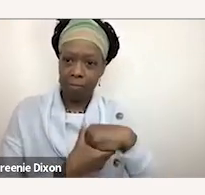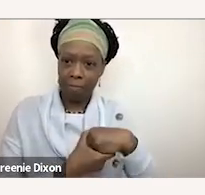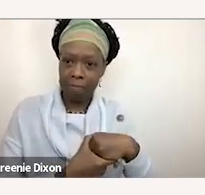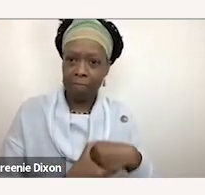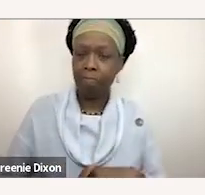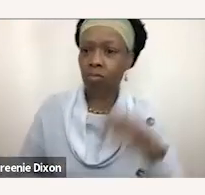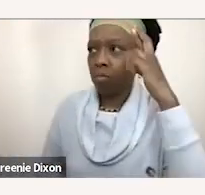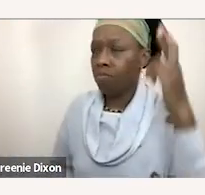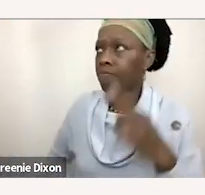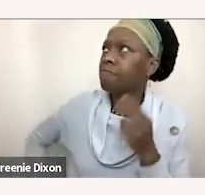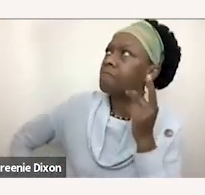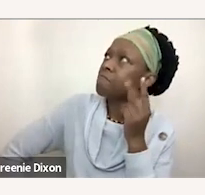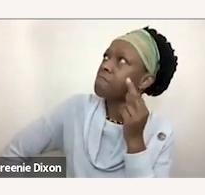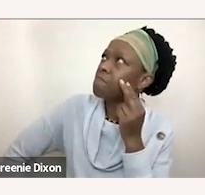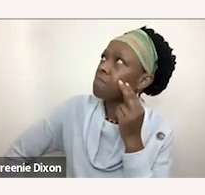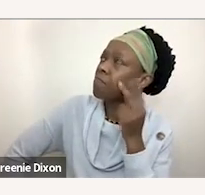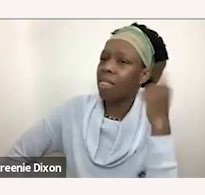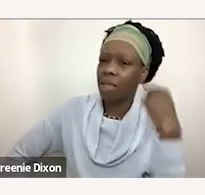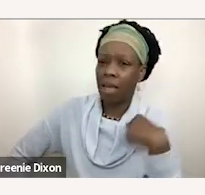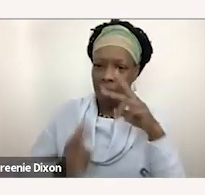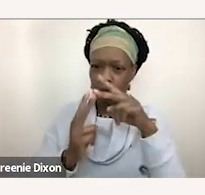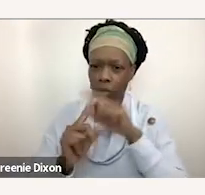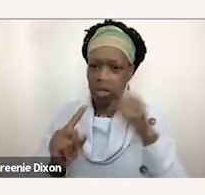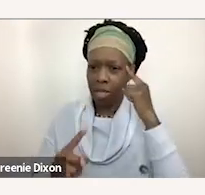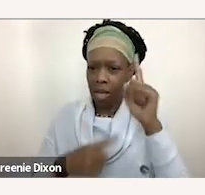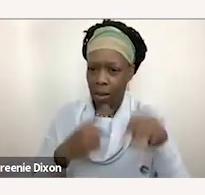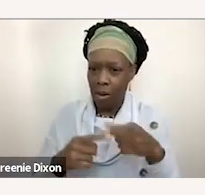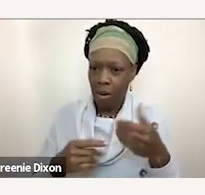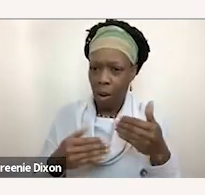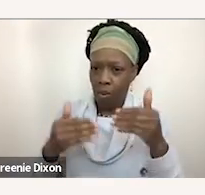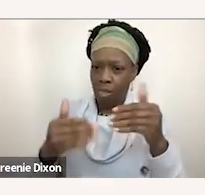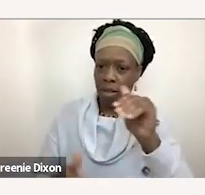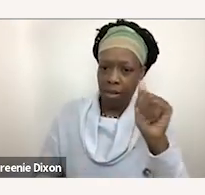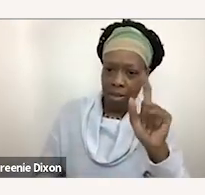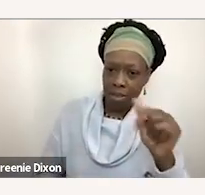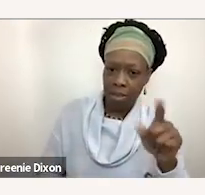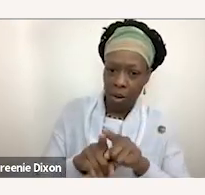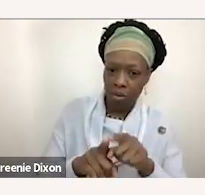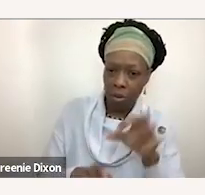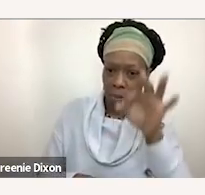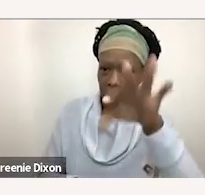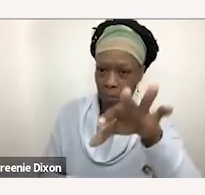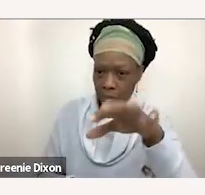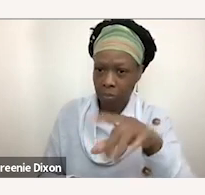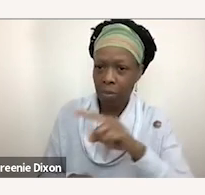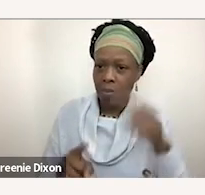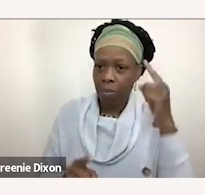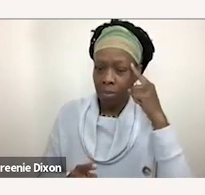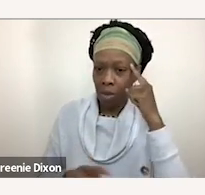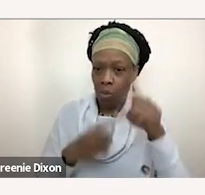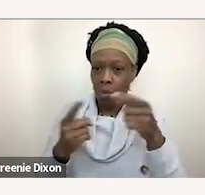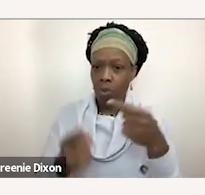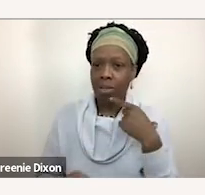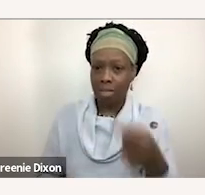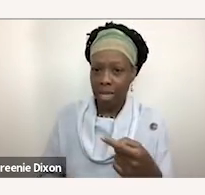i think there's a couple of different things to think about and i'll let ashley sort of chime in here as well but i think when we want to say all right